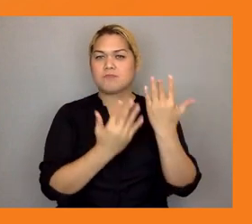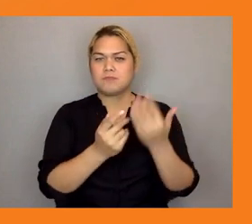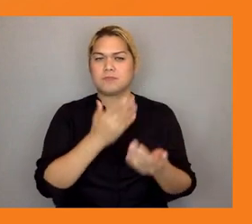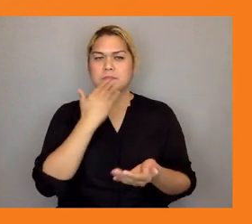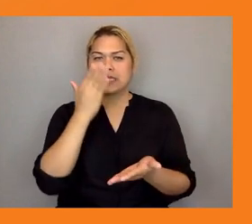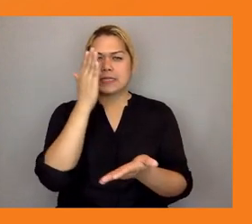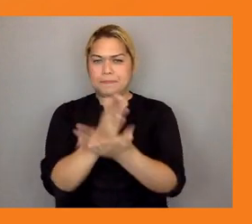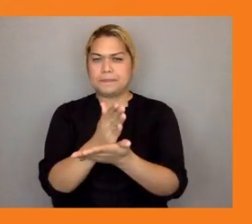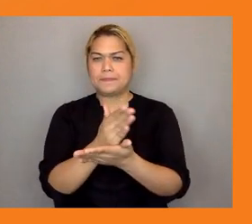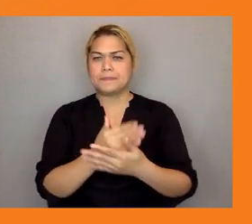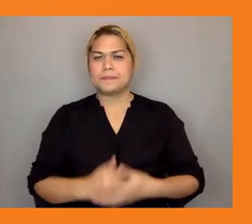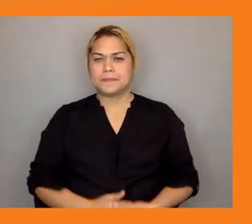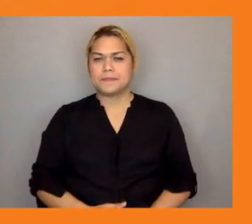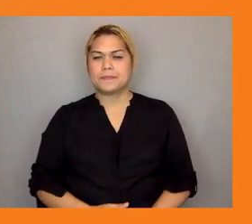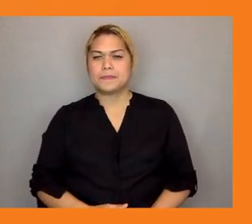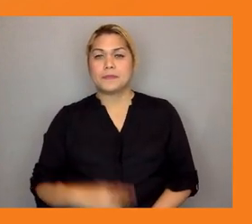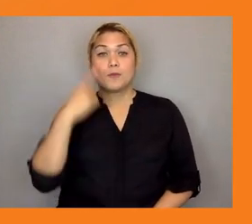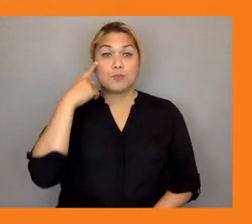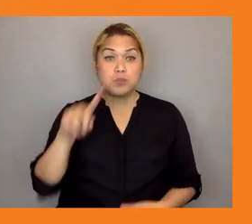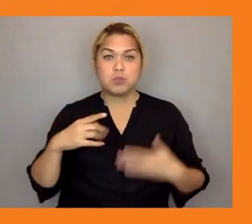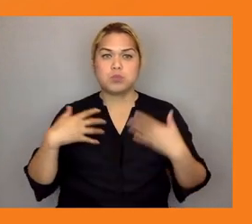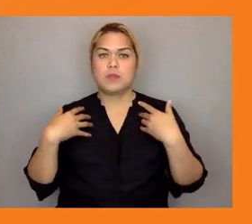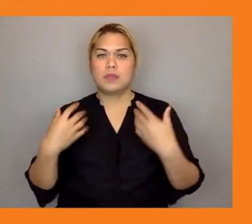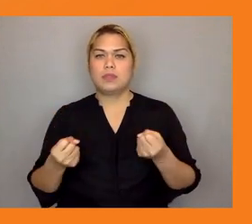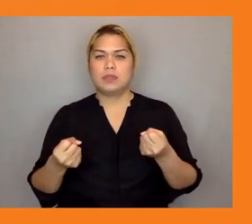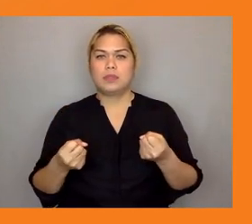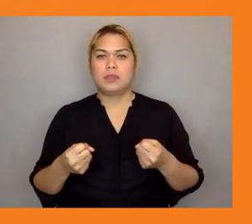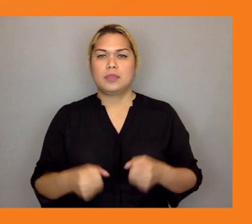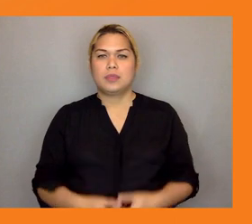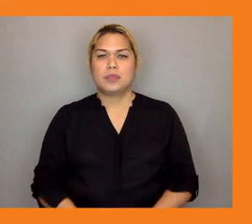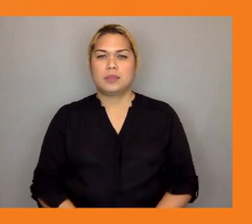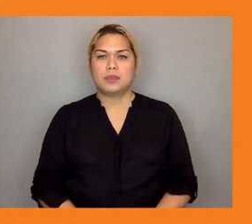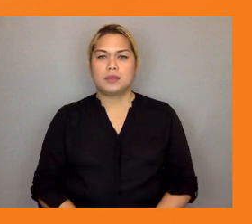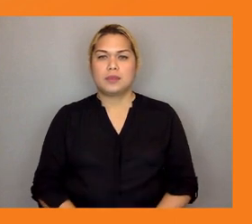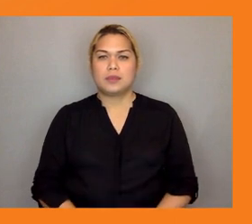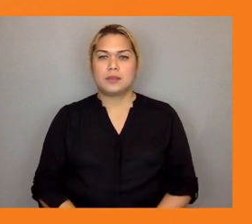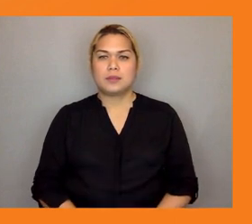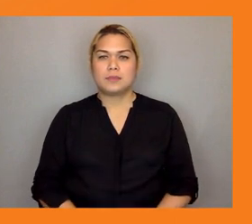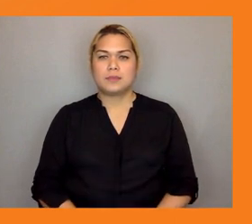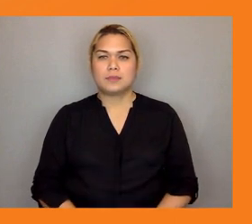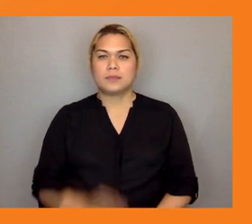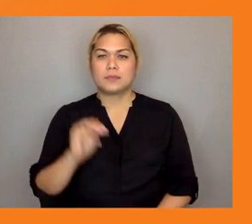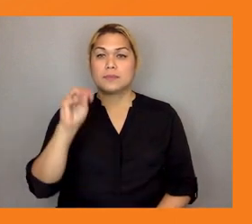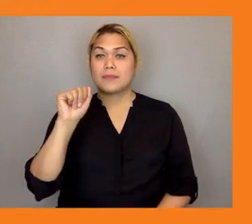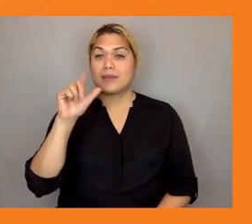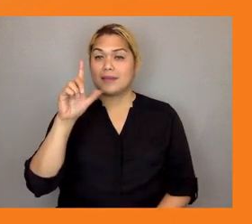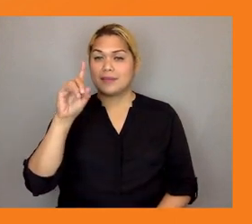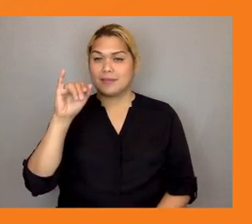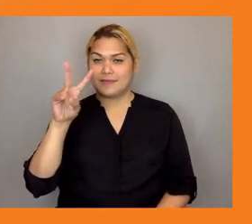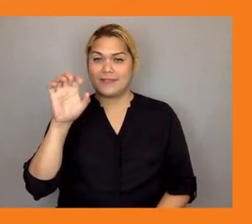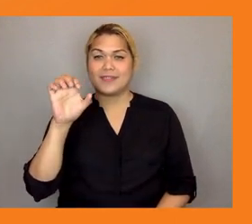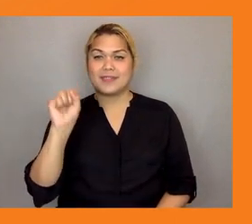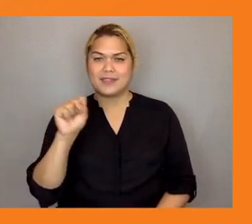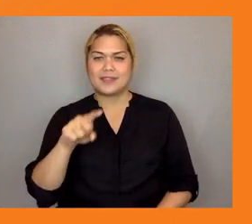if the uh the maldives experiences um quite similar with the pacific effects so for example in tuvalu and